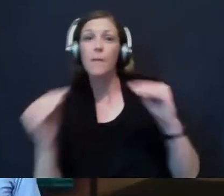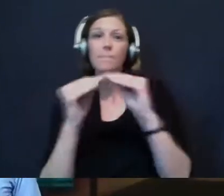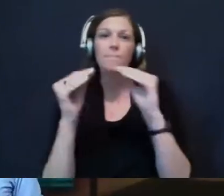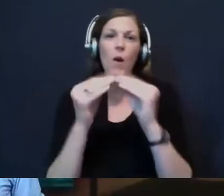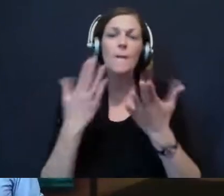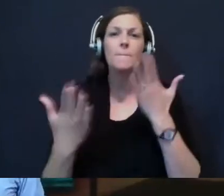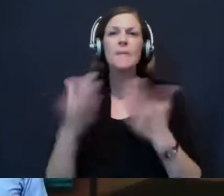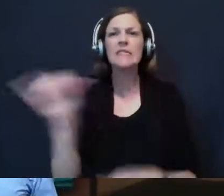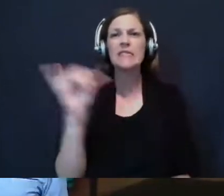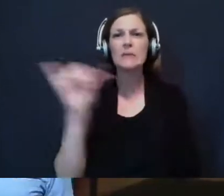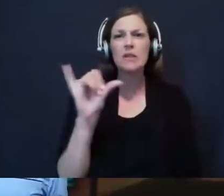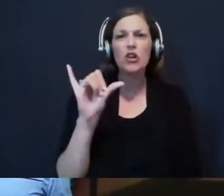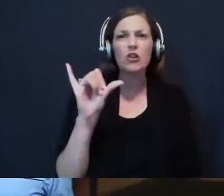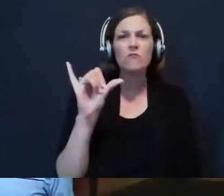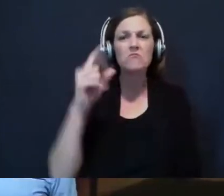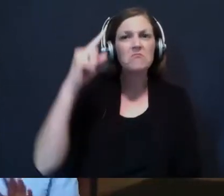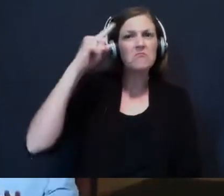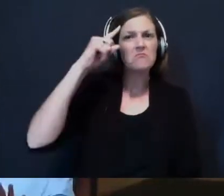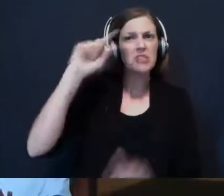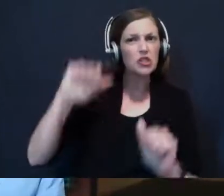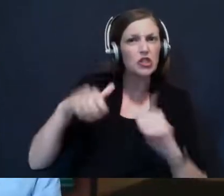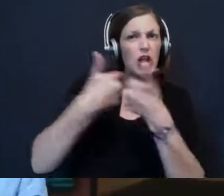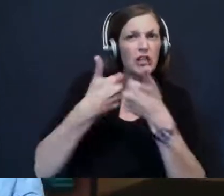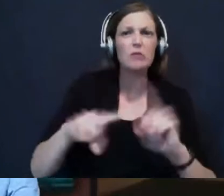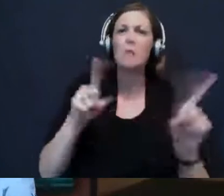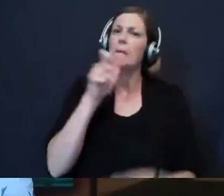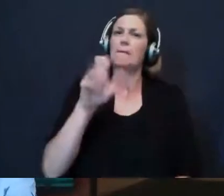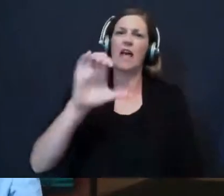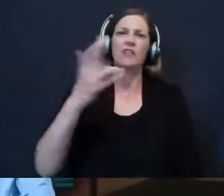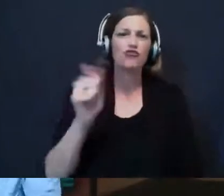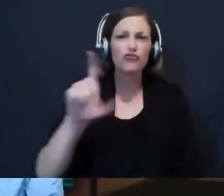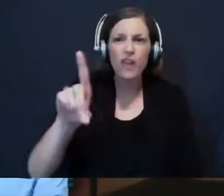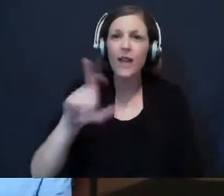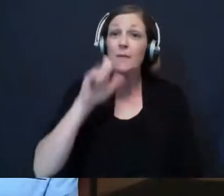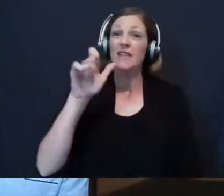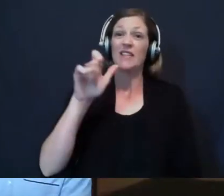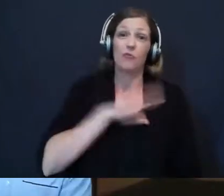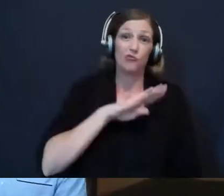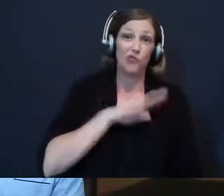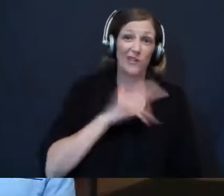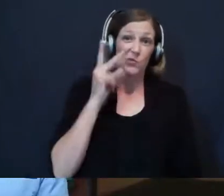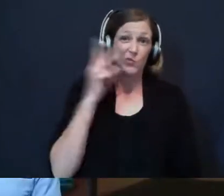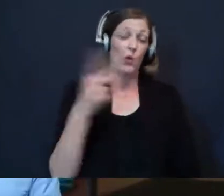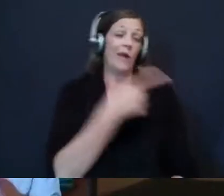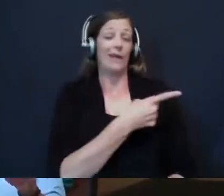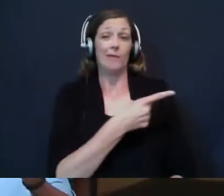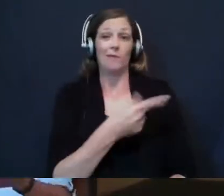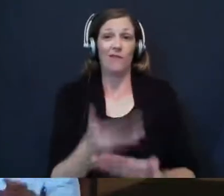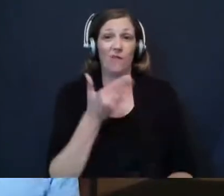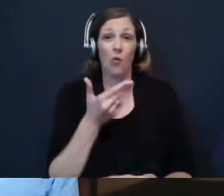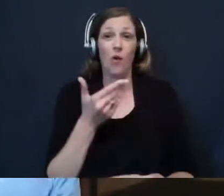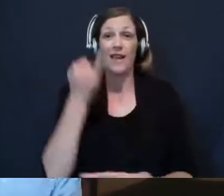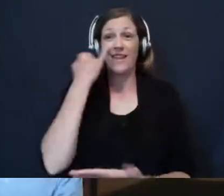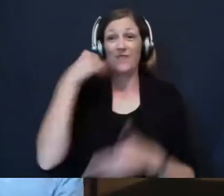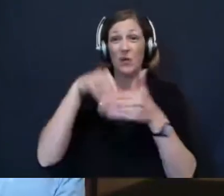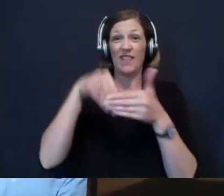similarly follically challenged, but I'm not Chad. And I'm certainly not Brandon, as you saw him come up earlier. If you were in the